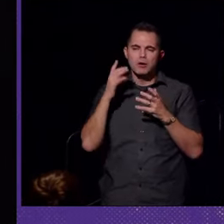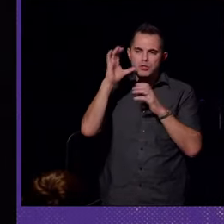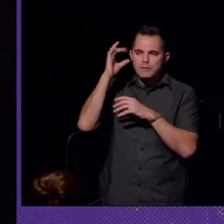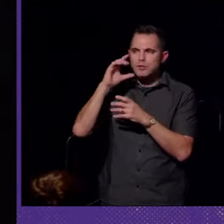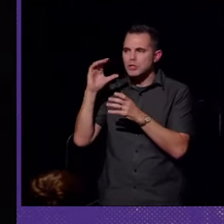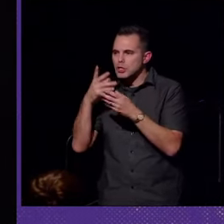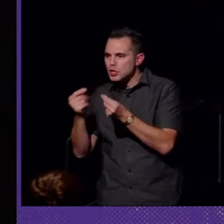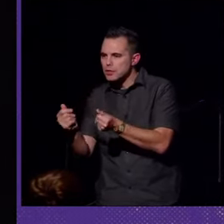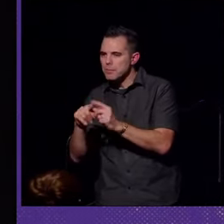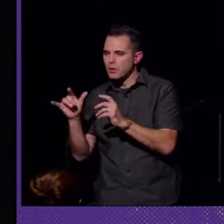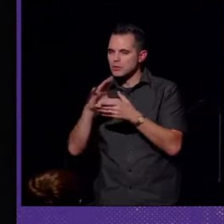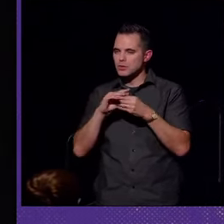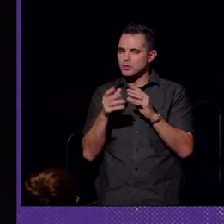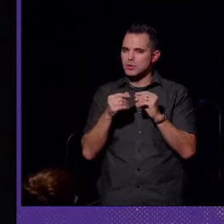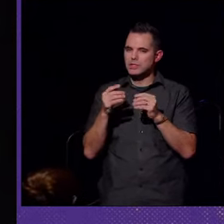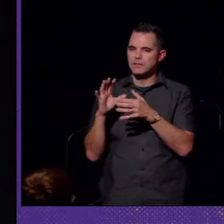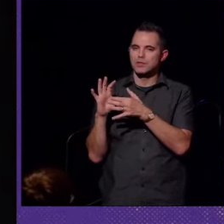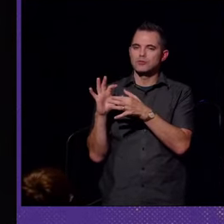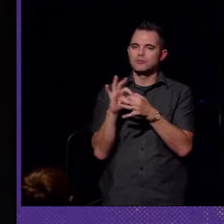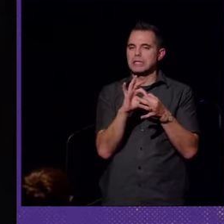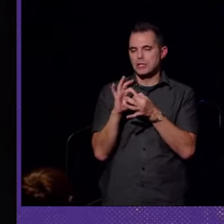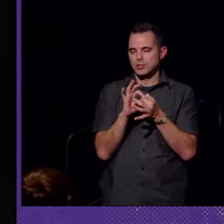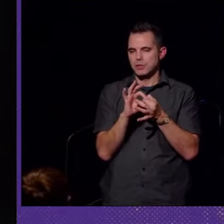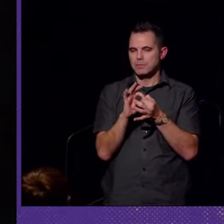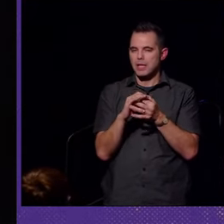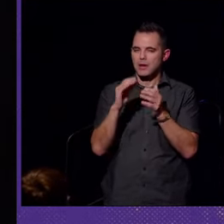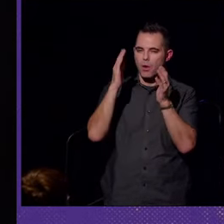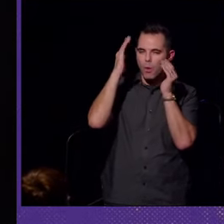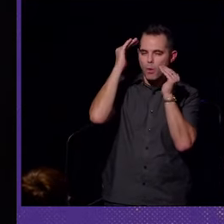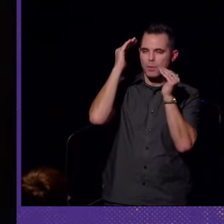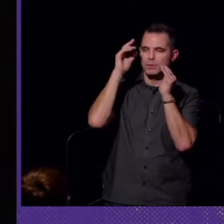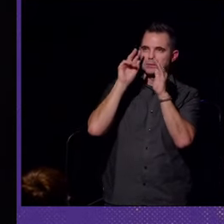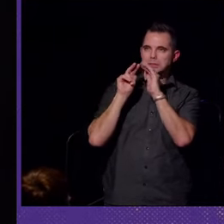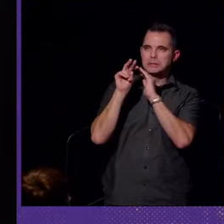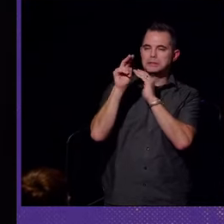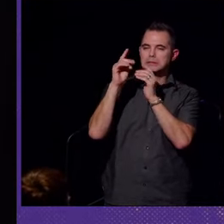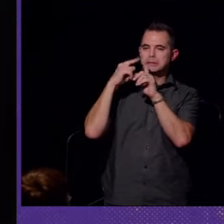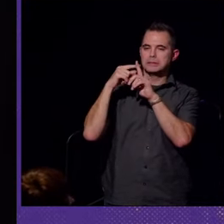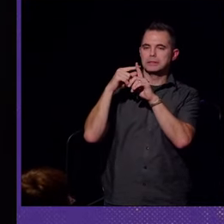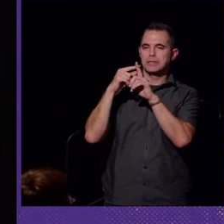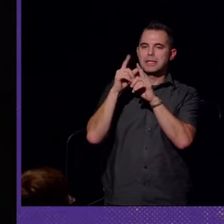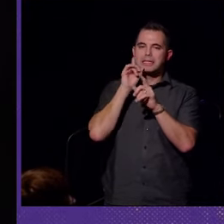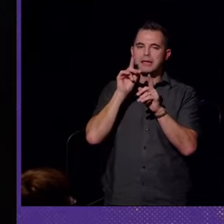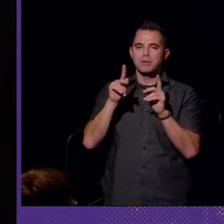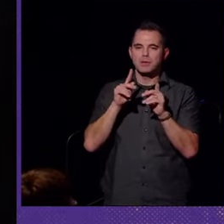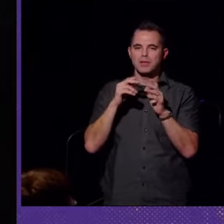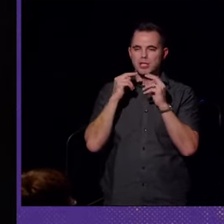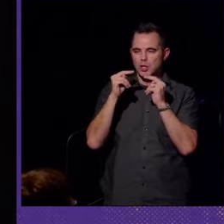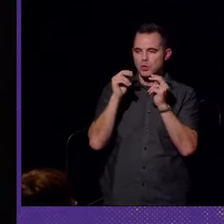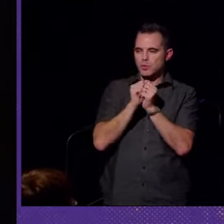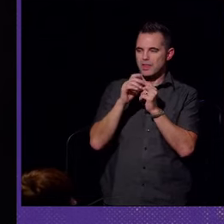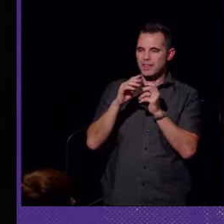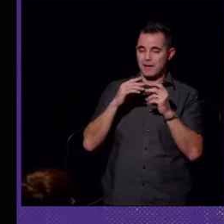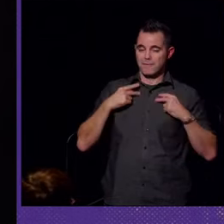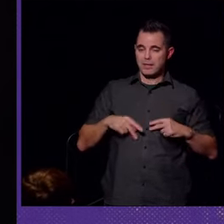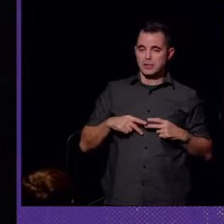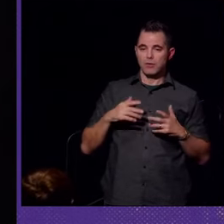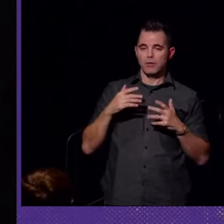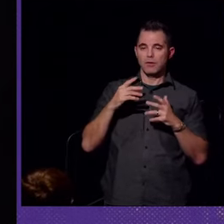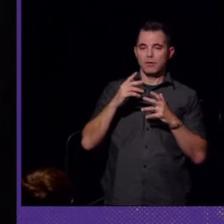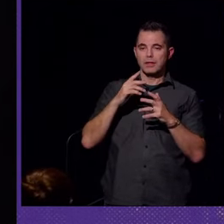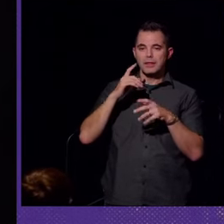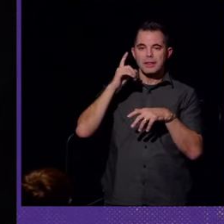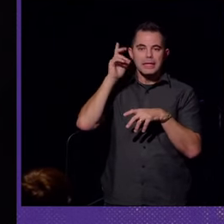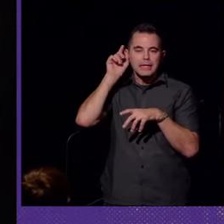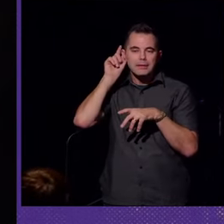but also stories of relationships and hope as deaf people negotiated with their physicians, hearing